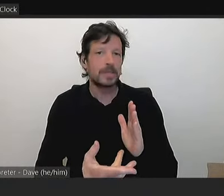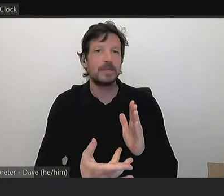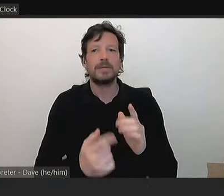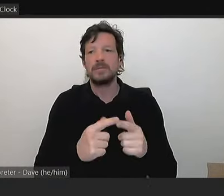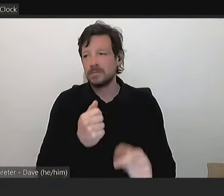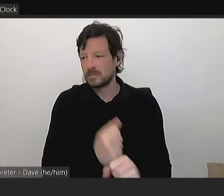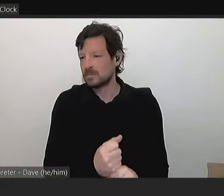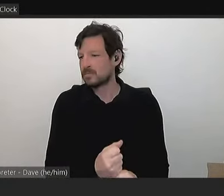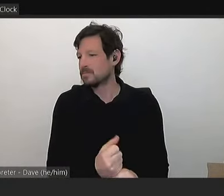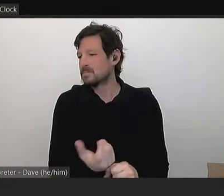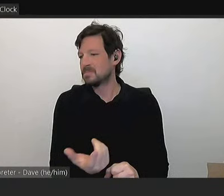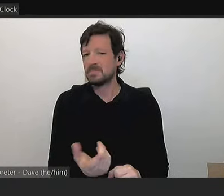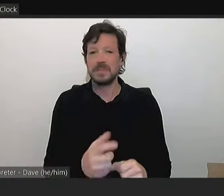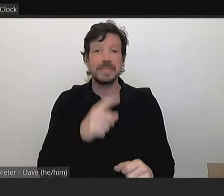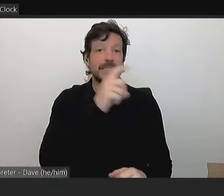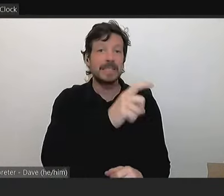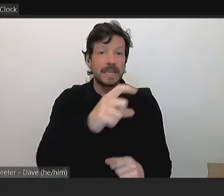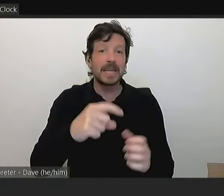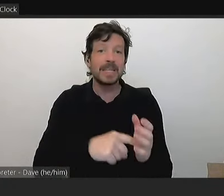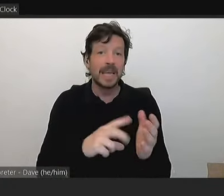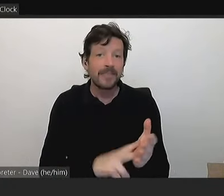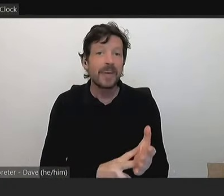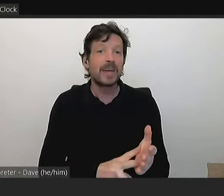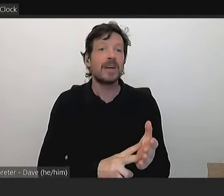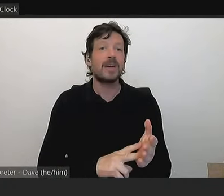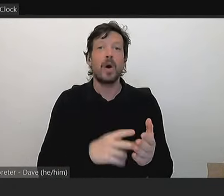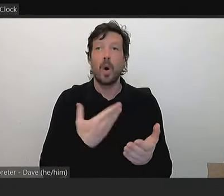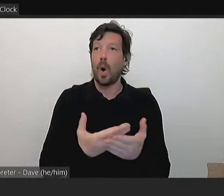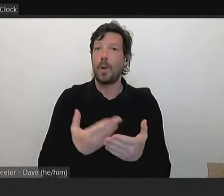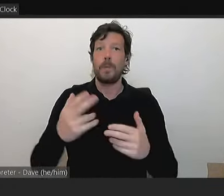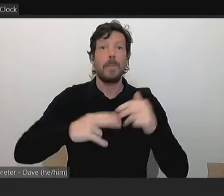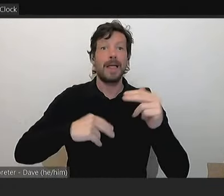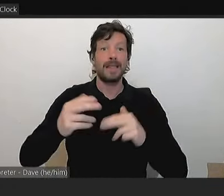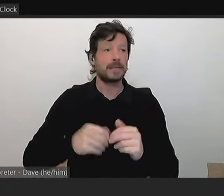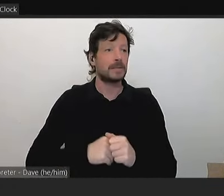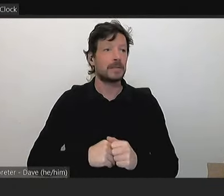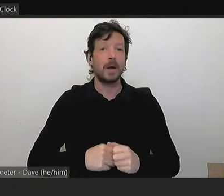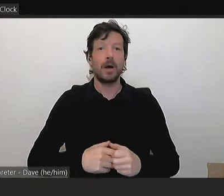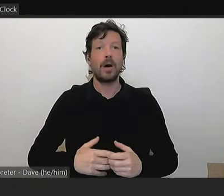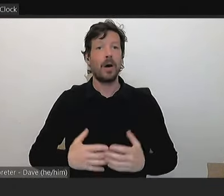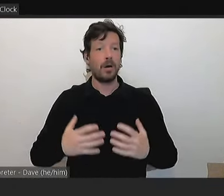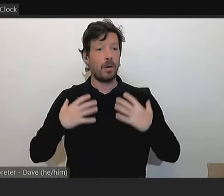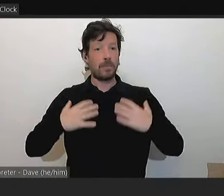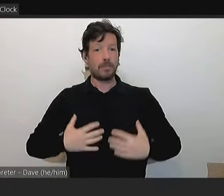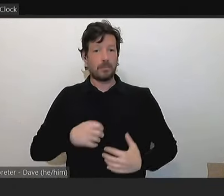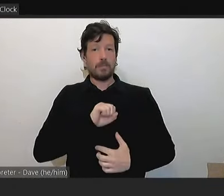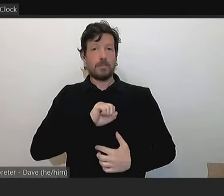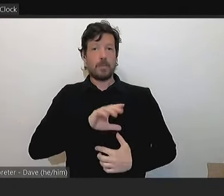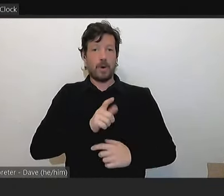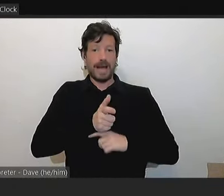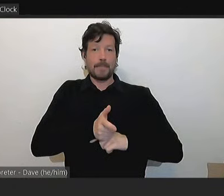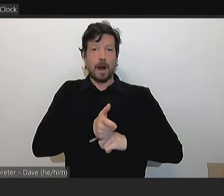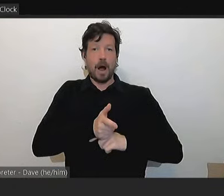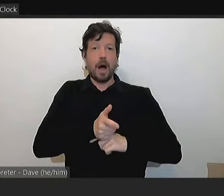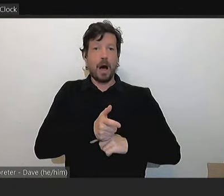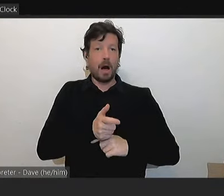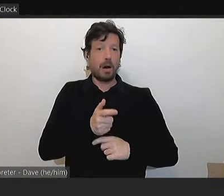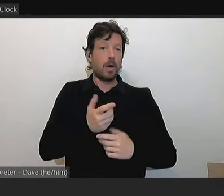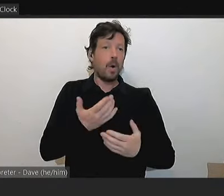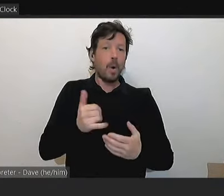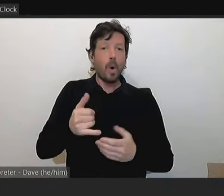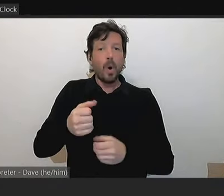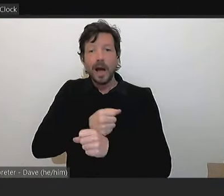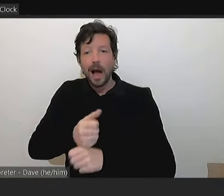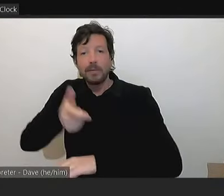CCTV on some buildings, body cams that are worn by some of our staff, or dash cams on some